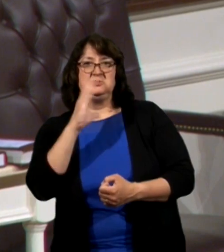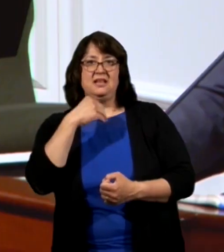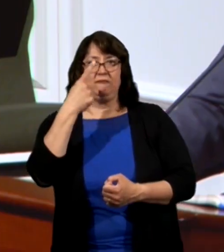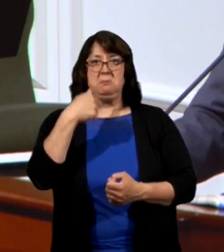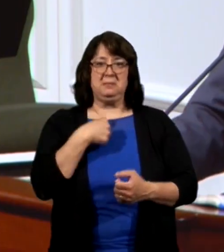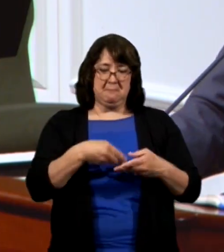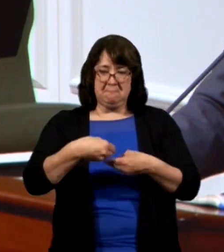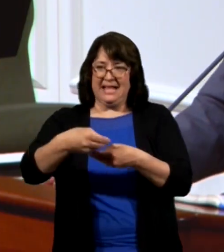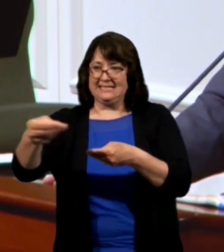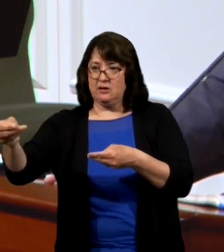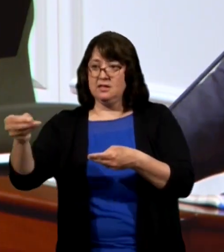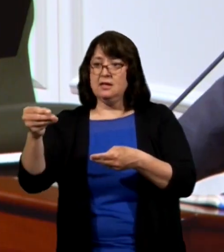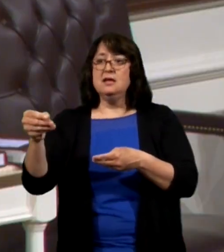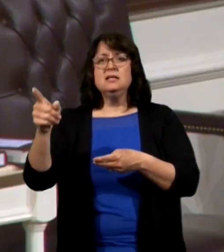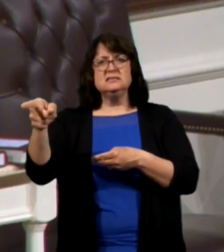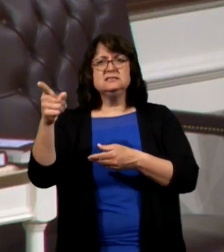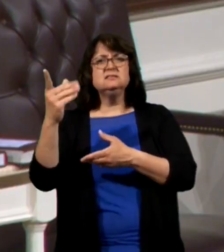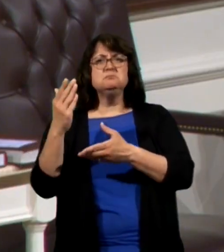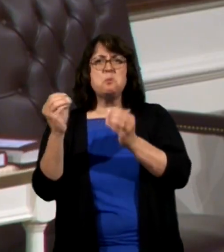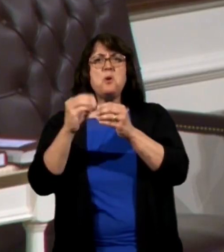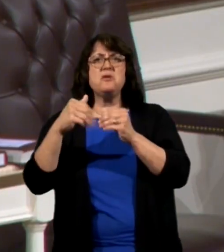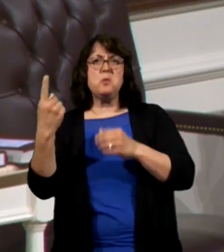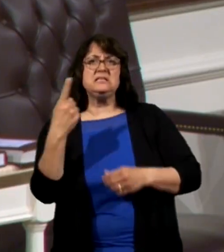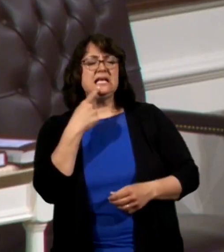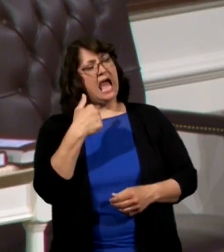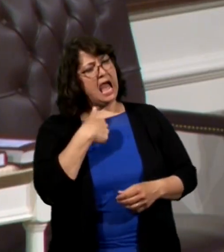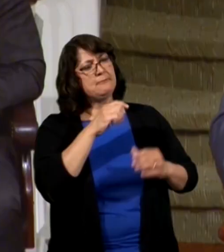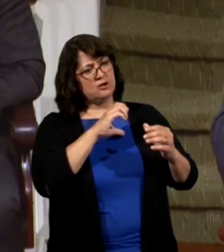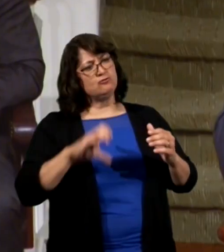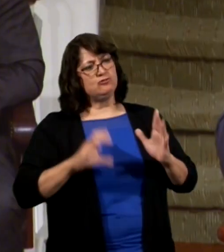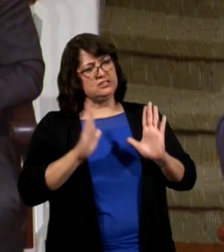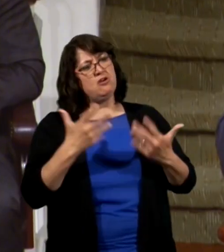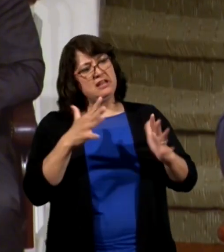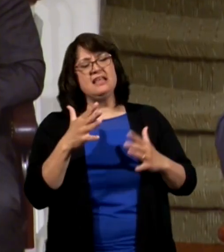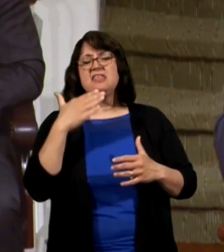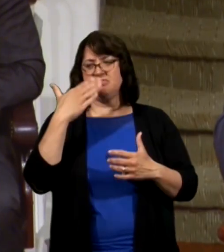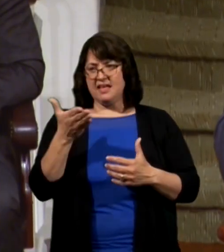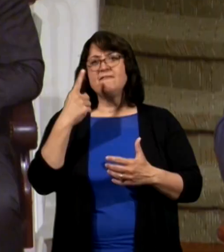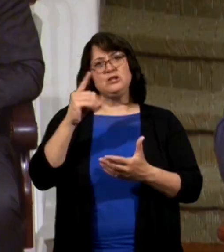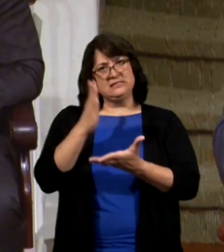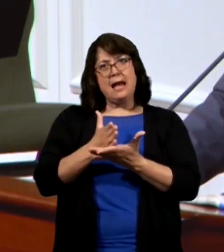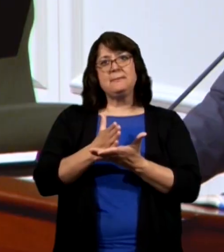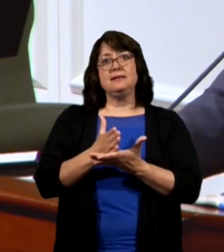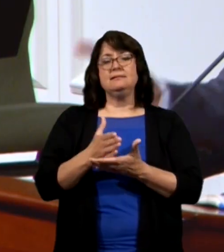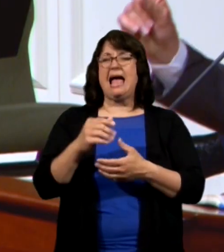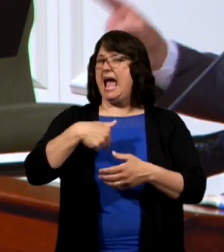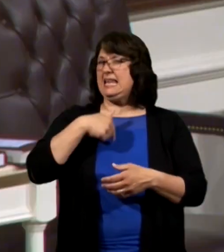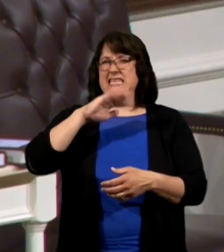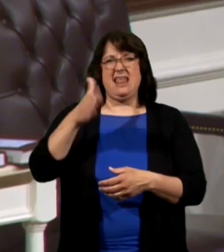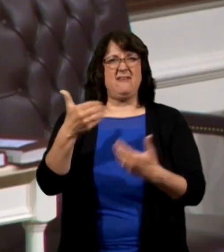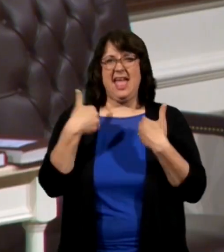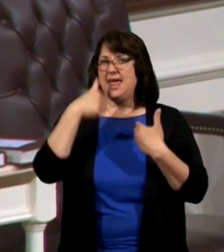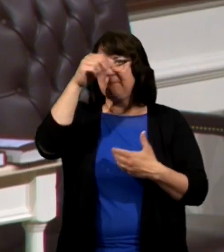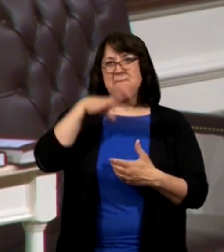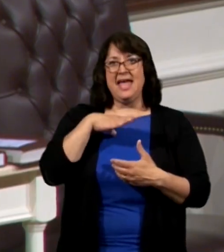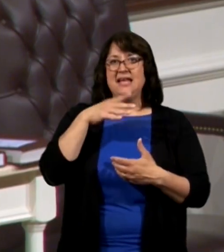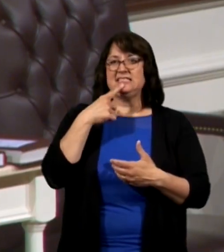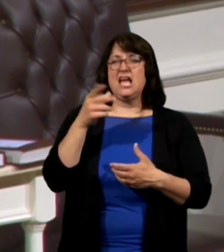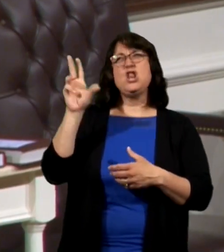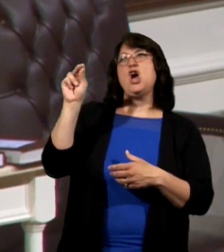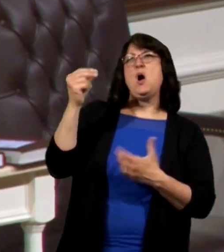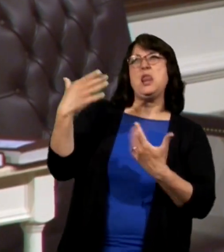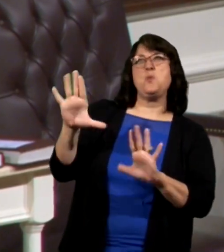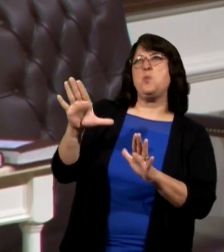to have one or more of the men say well I am a Christian thank you for stopping I have never had a man turn down a